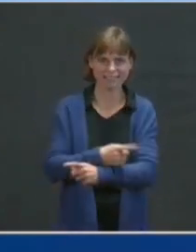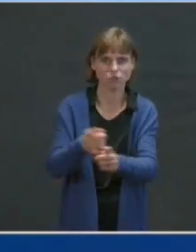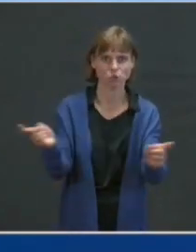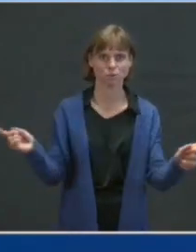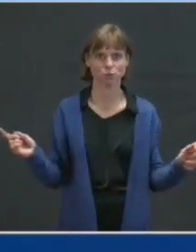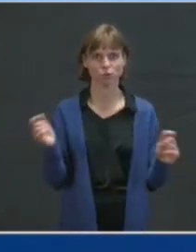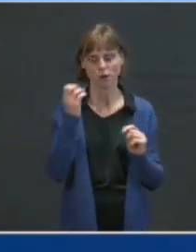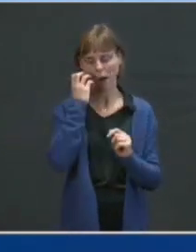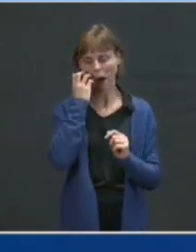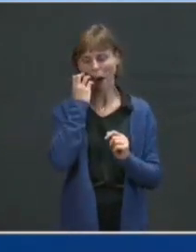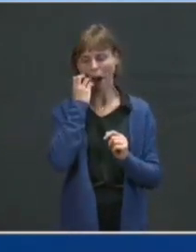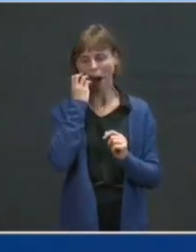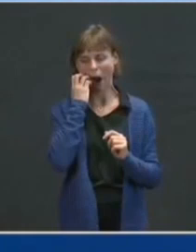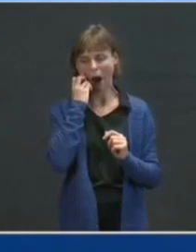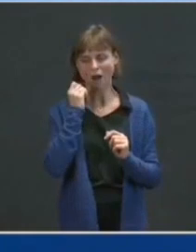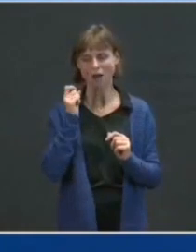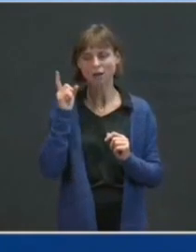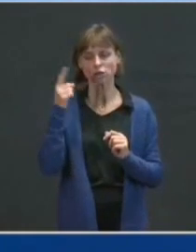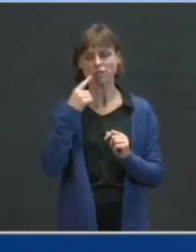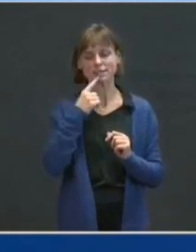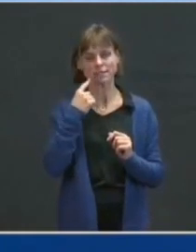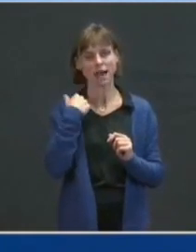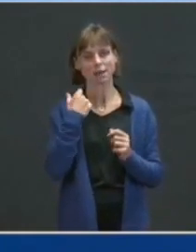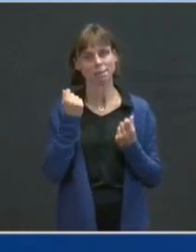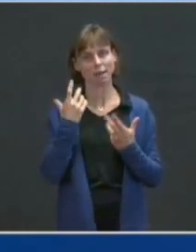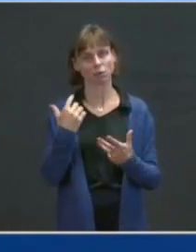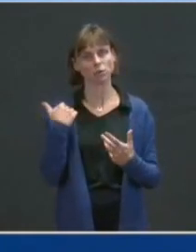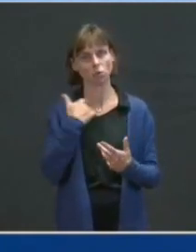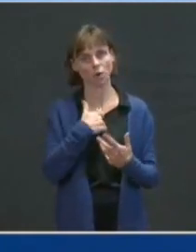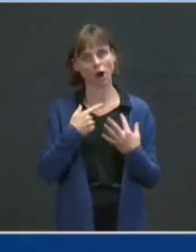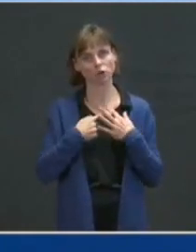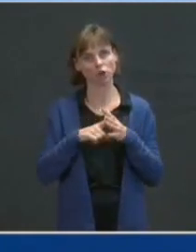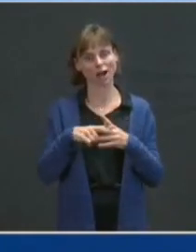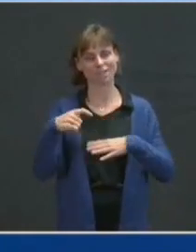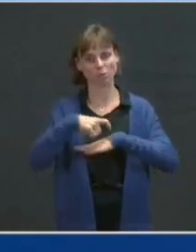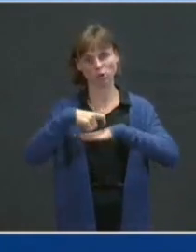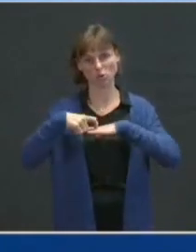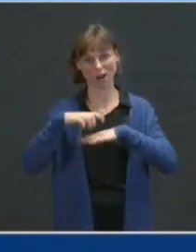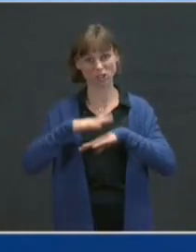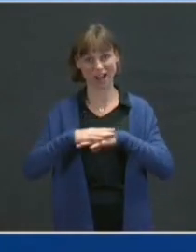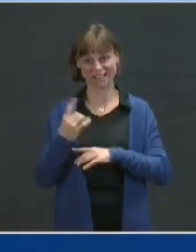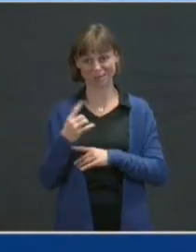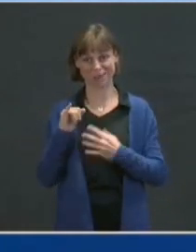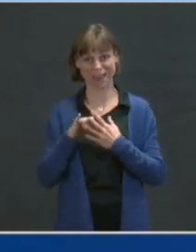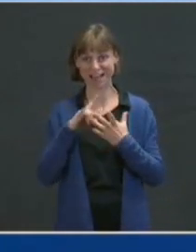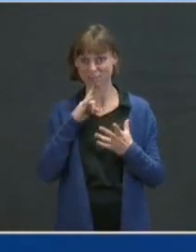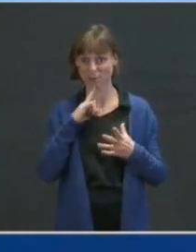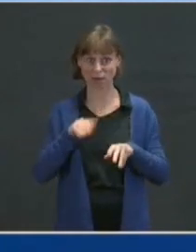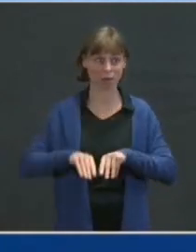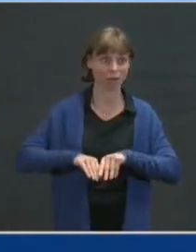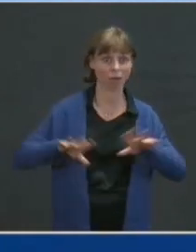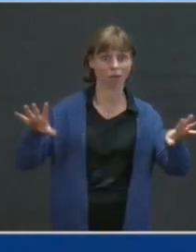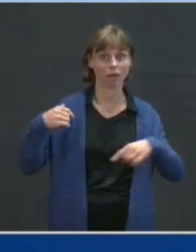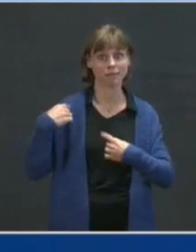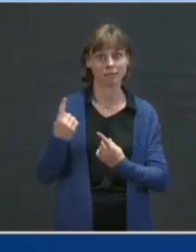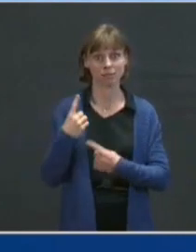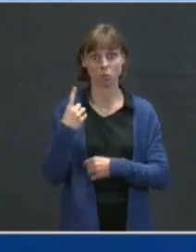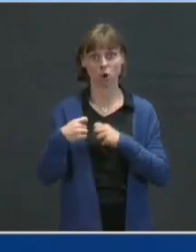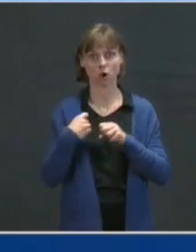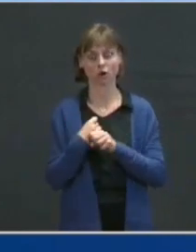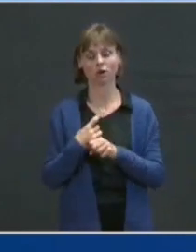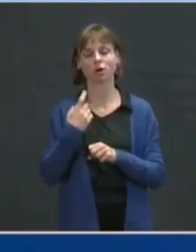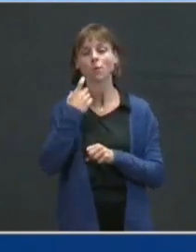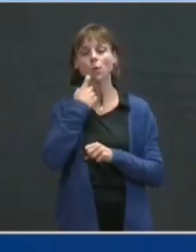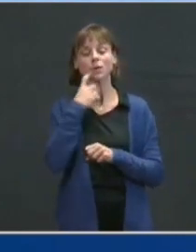in many ways, we are starting from scratch on something that's been raging for almost a year. However, Dr. Fauci has recently said, quote, we're not